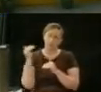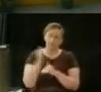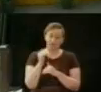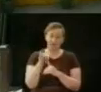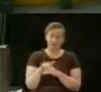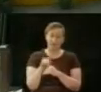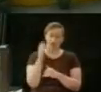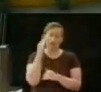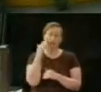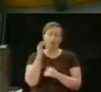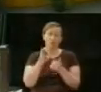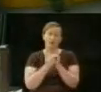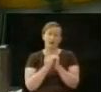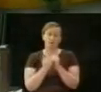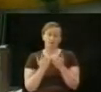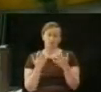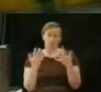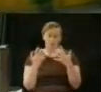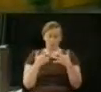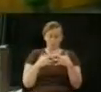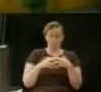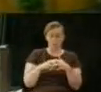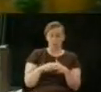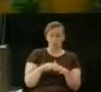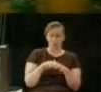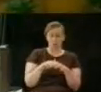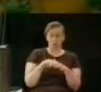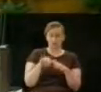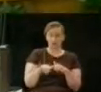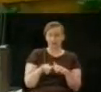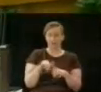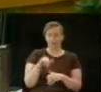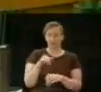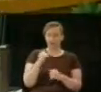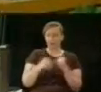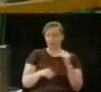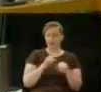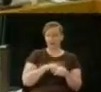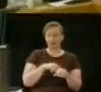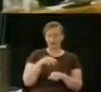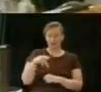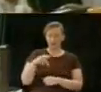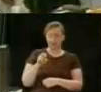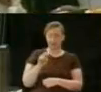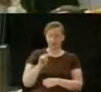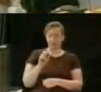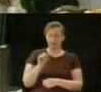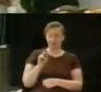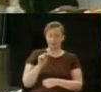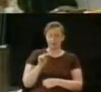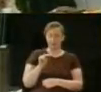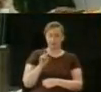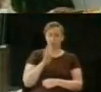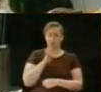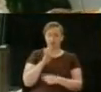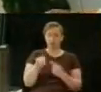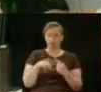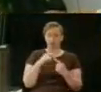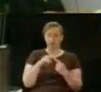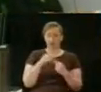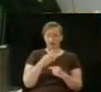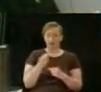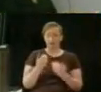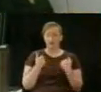worked out, and they're not easily worked out. Once you get over that and know how to merge those things, including the pension